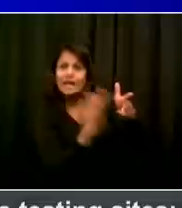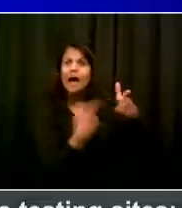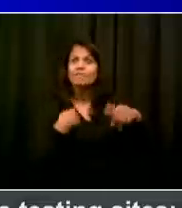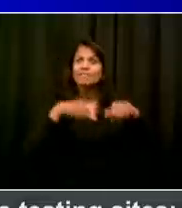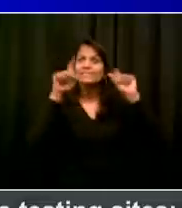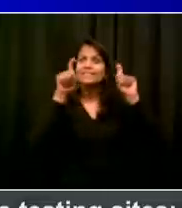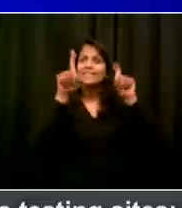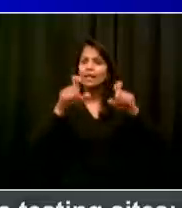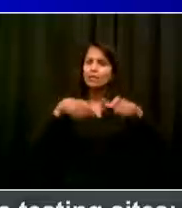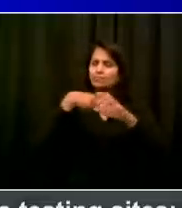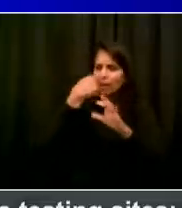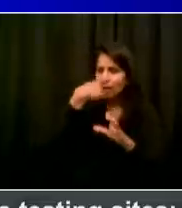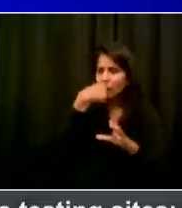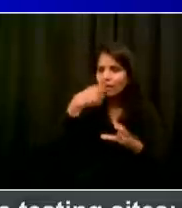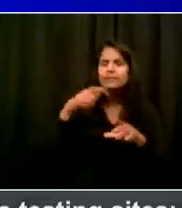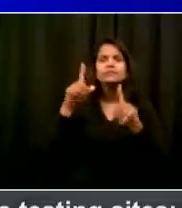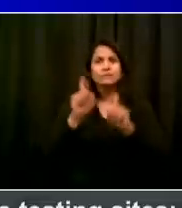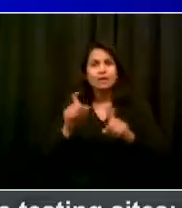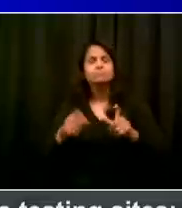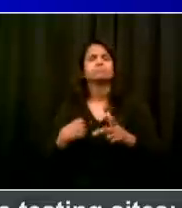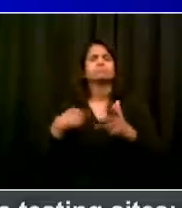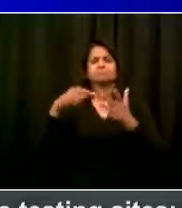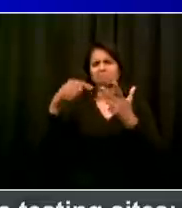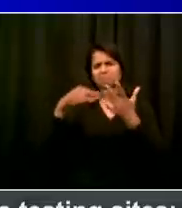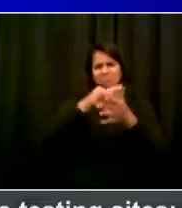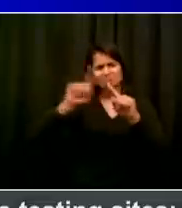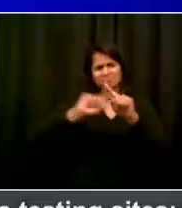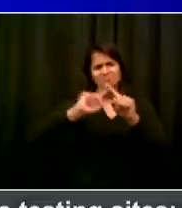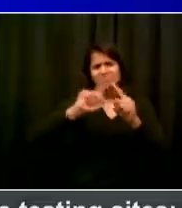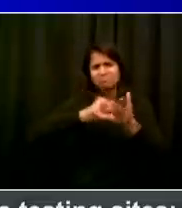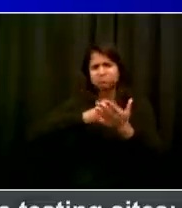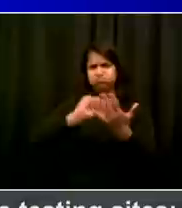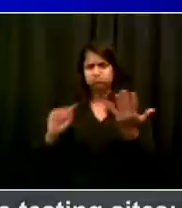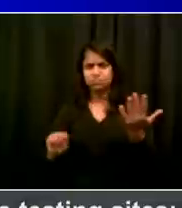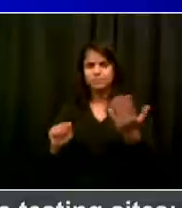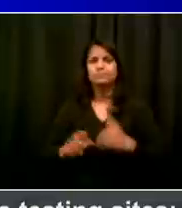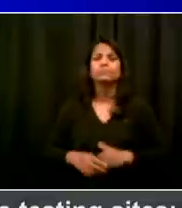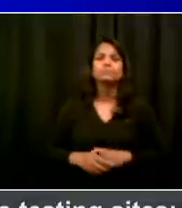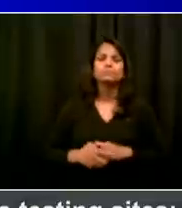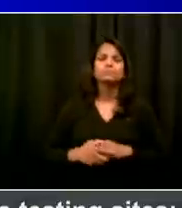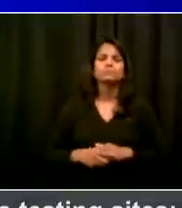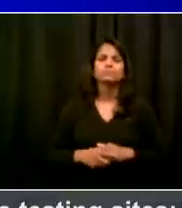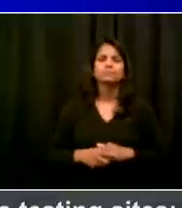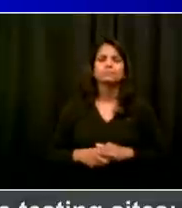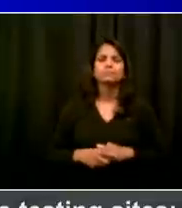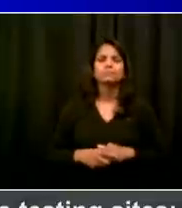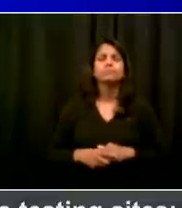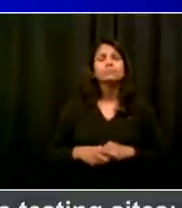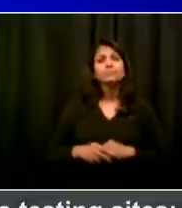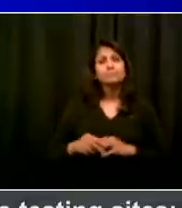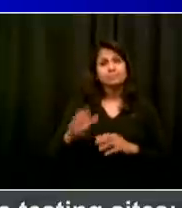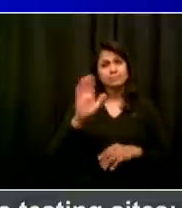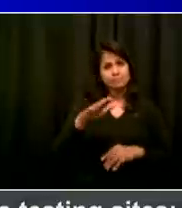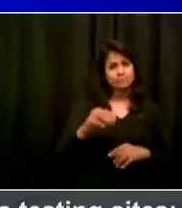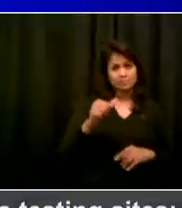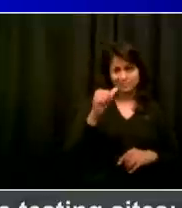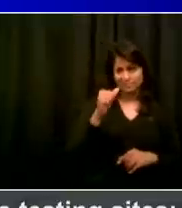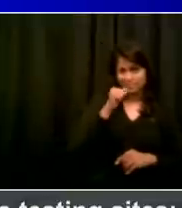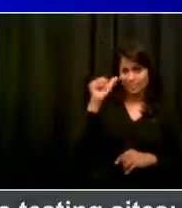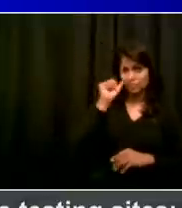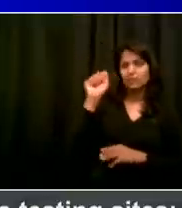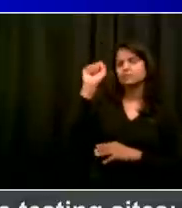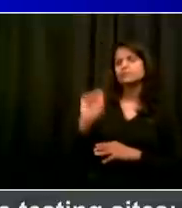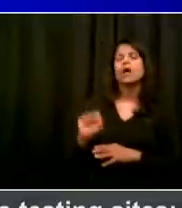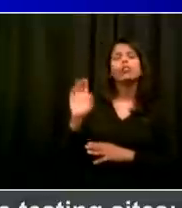alluded to this as a kid, a block party was the most exciting thing in South Brooklyn. I mean, the day of your own